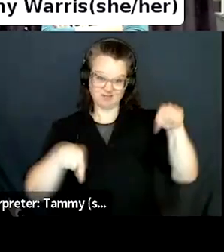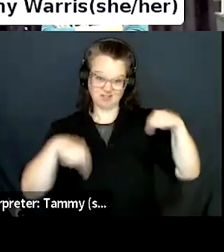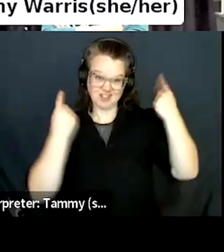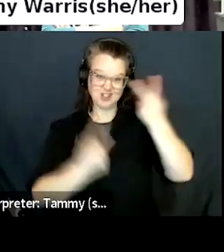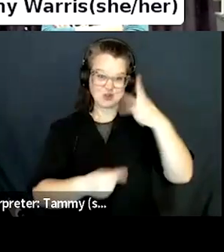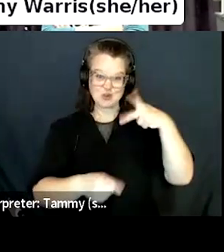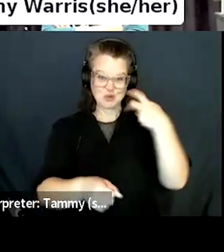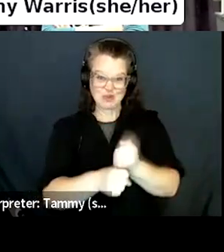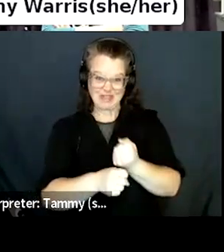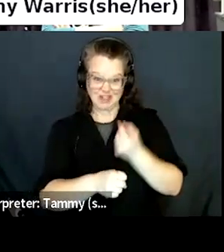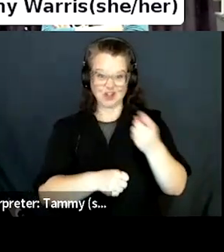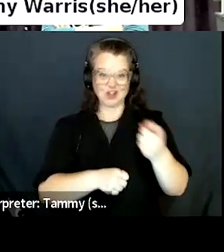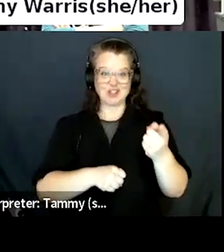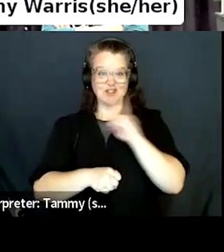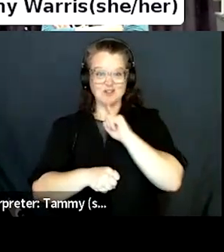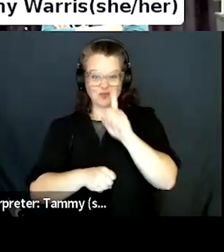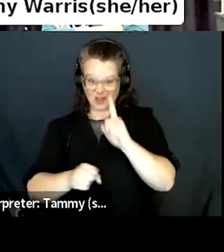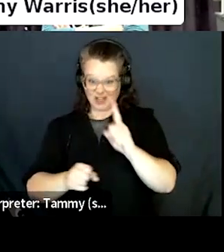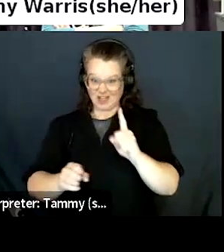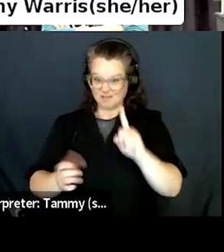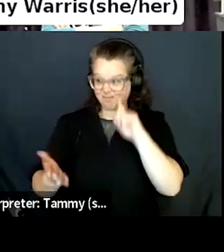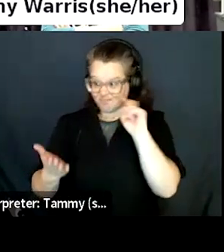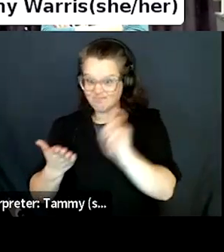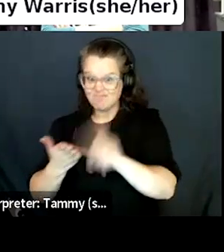Right. Only two years.